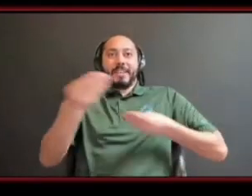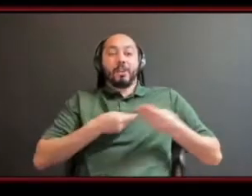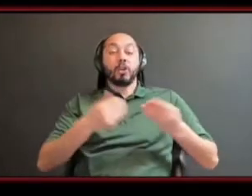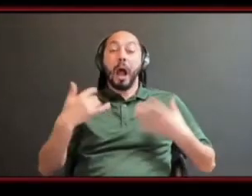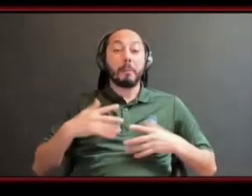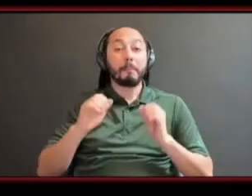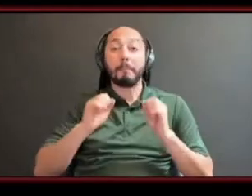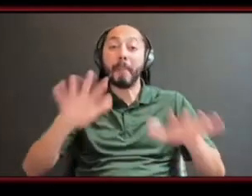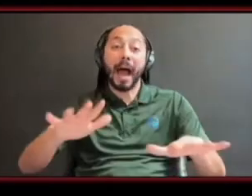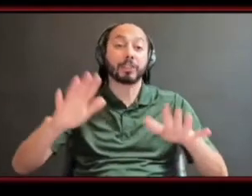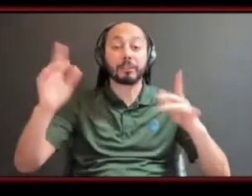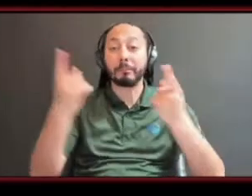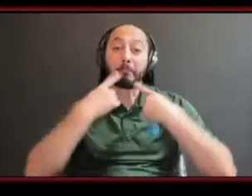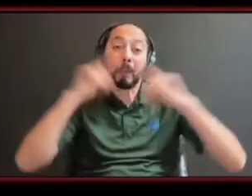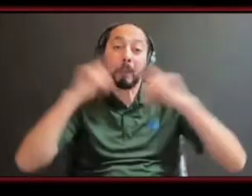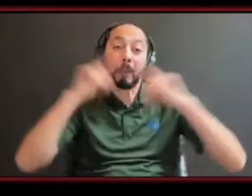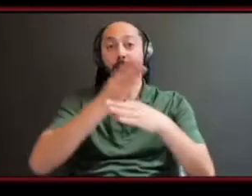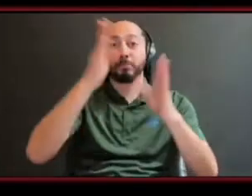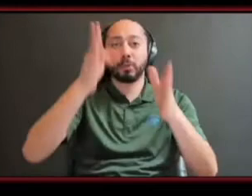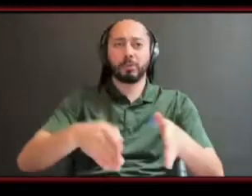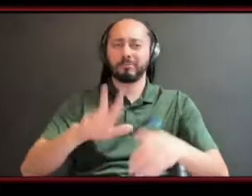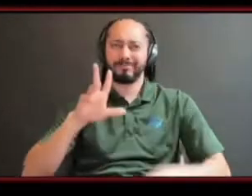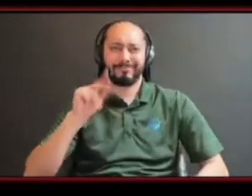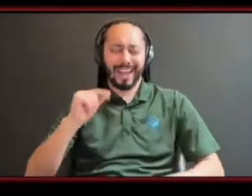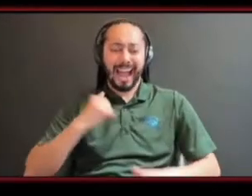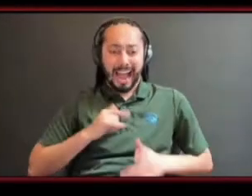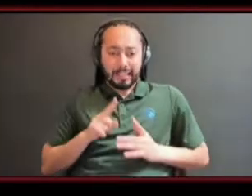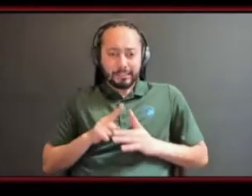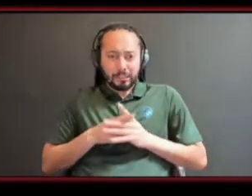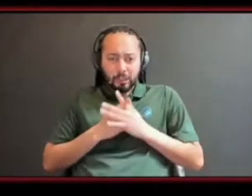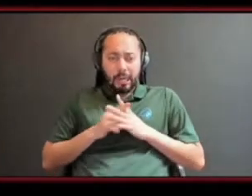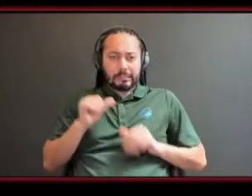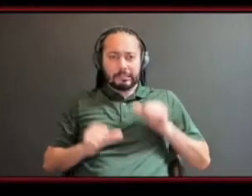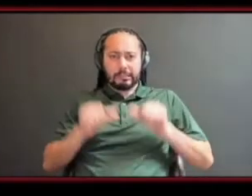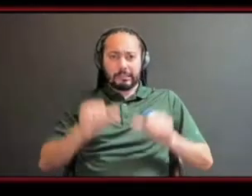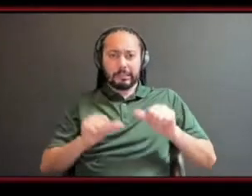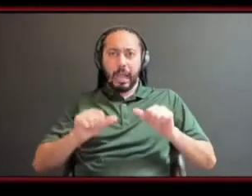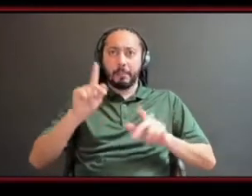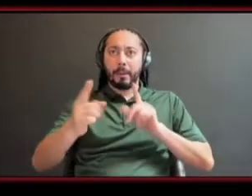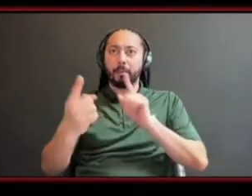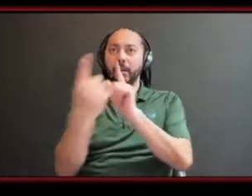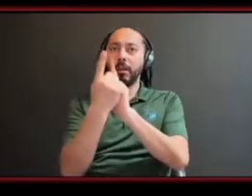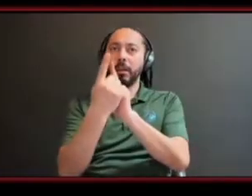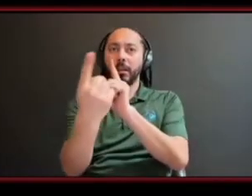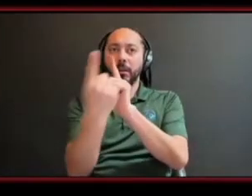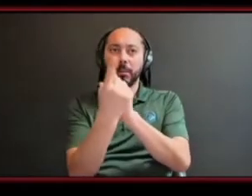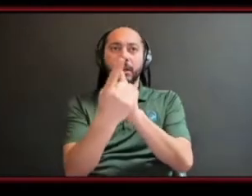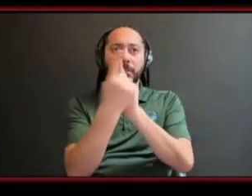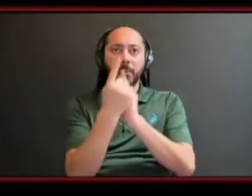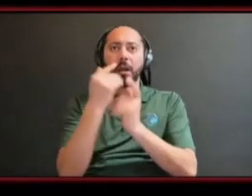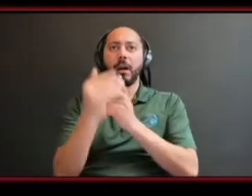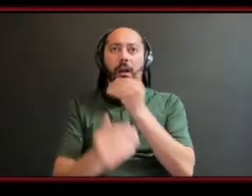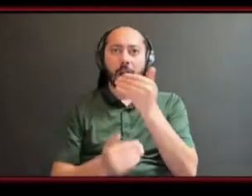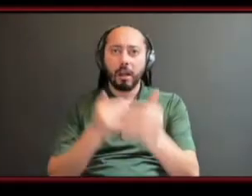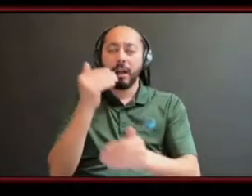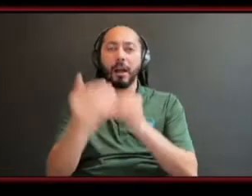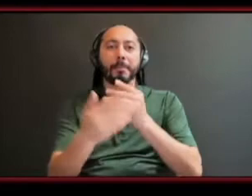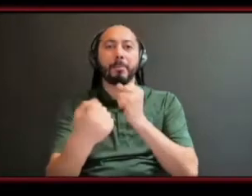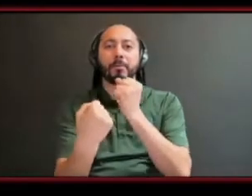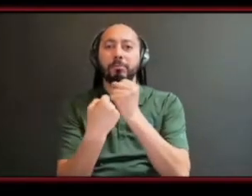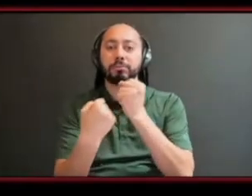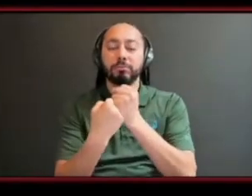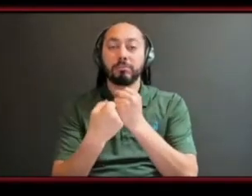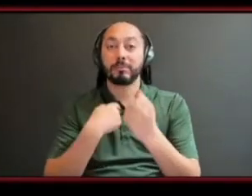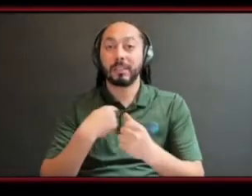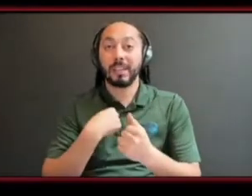business person um i took the time to get to know people and people took the time and the um space for